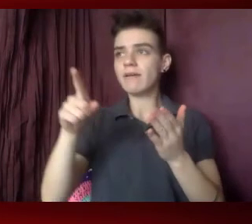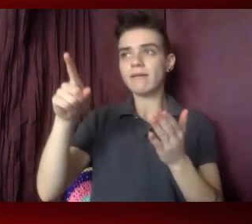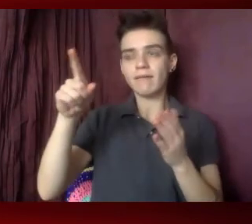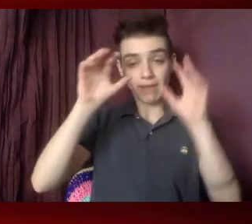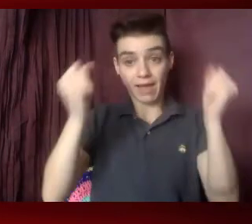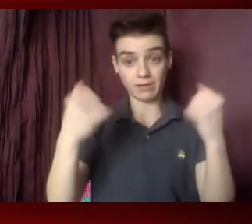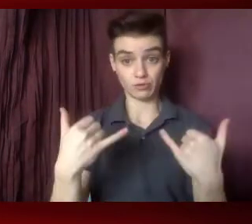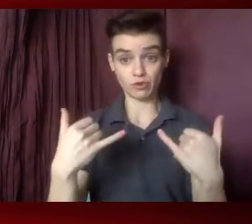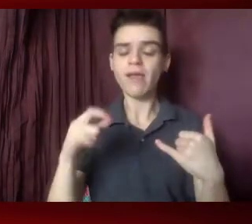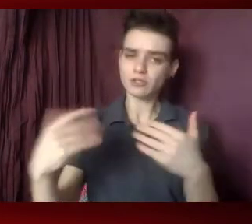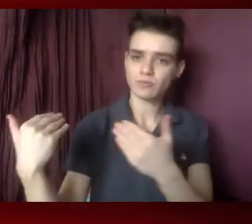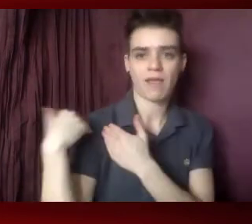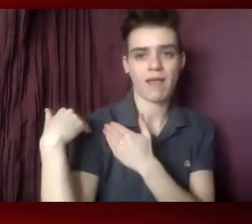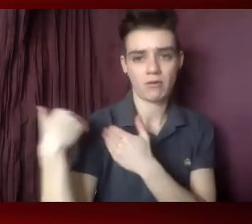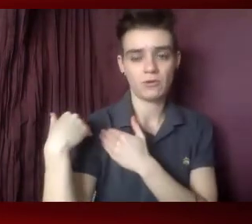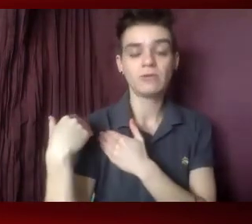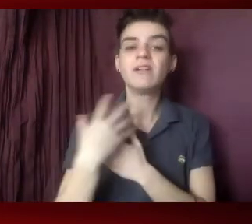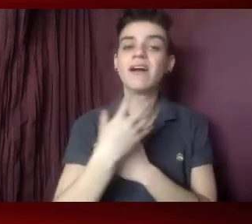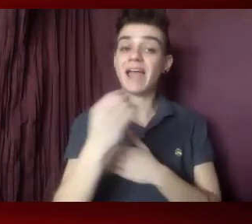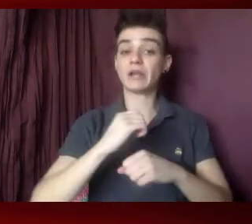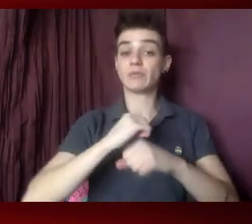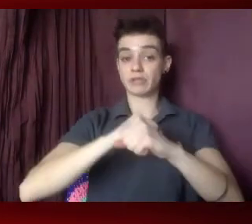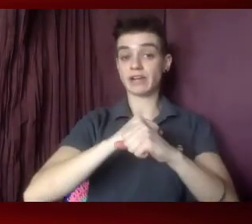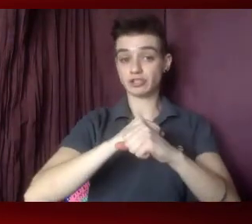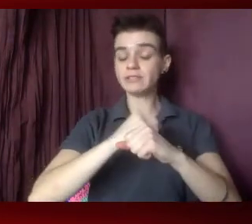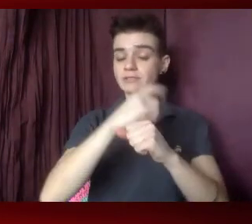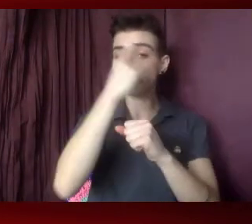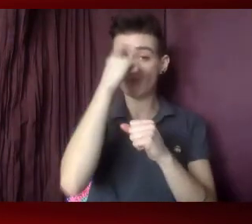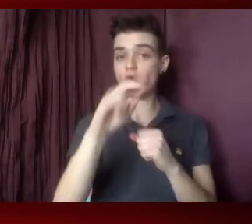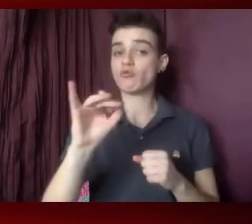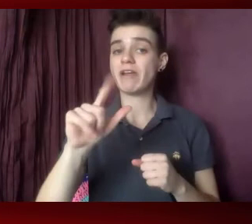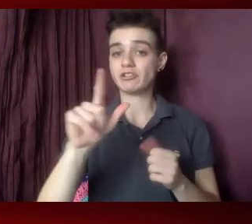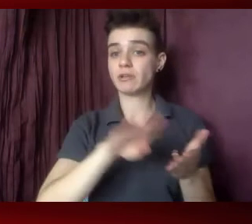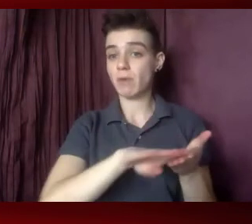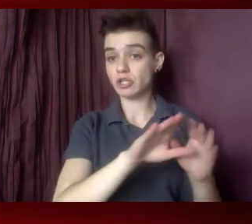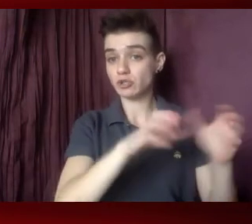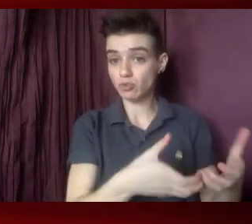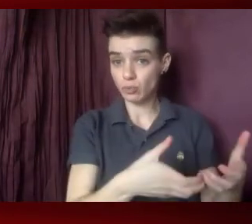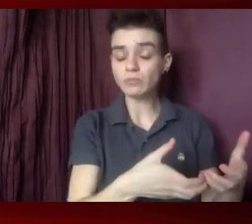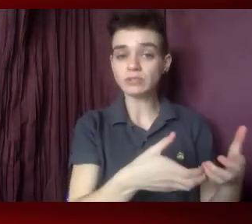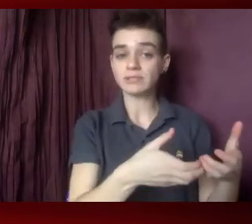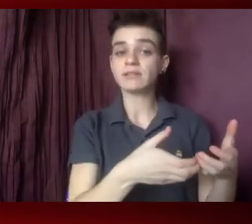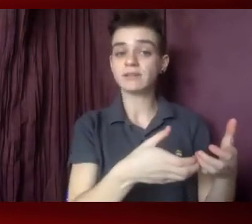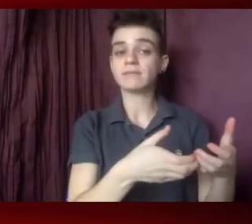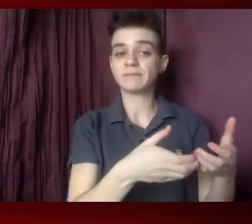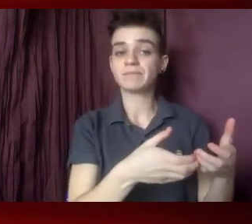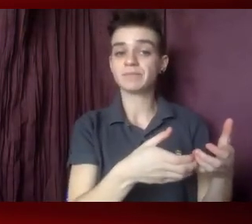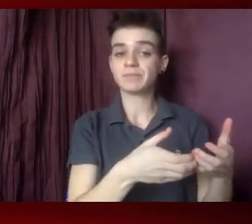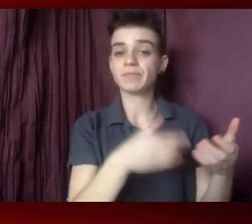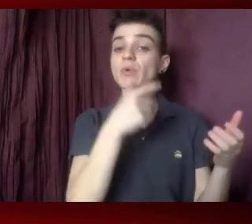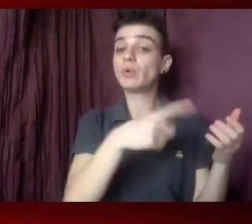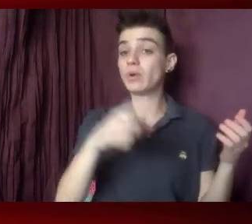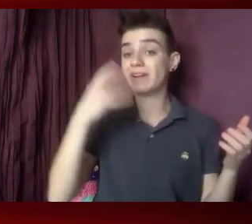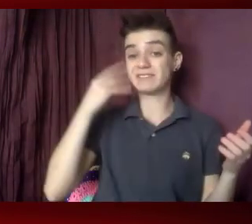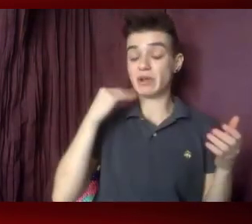and the protections against violence experienced by racially marginalized groups at the hands of white supremacy and apathy to